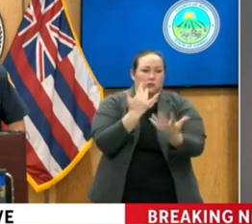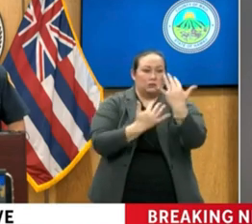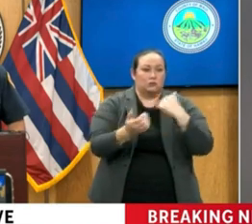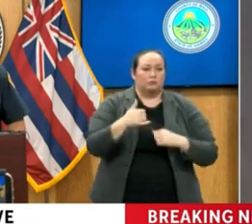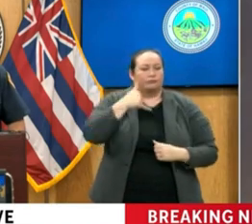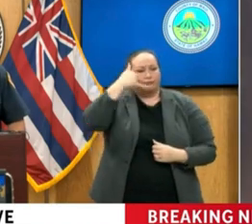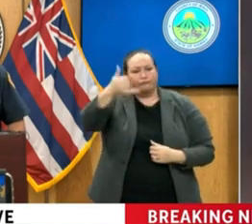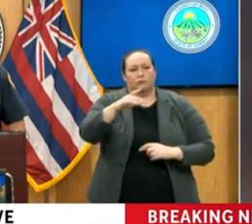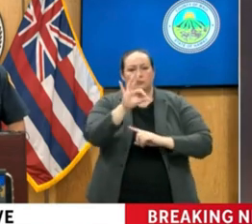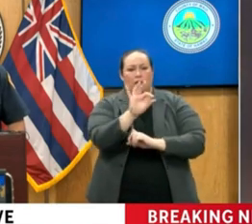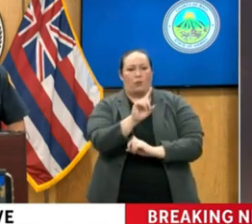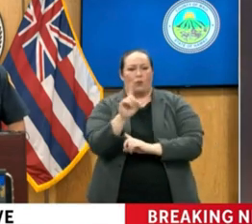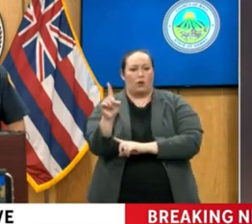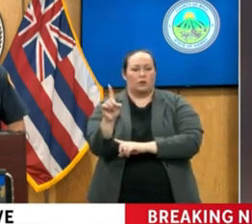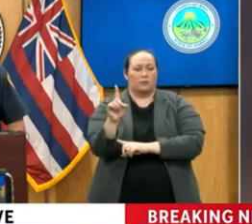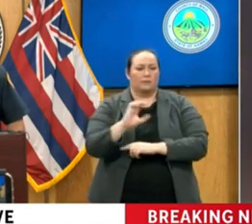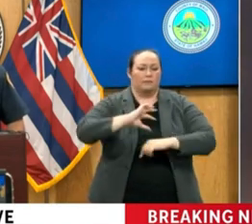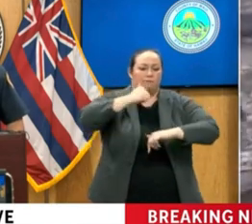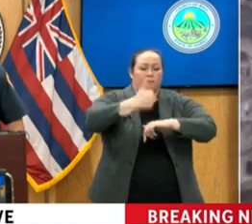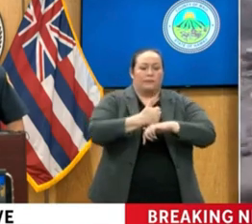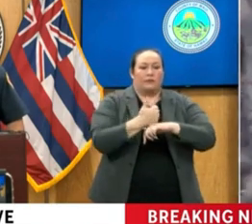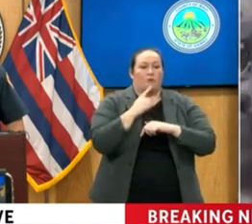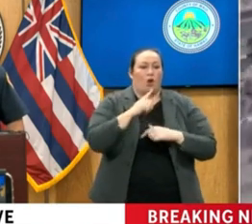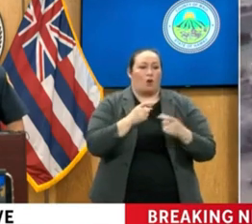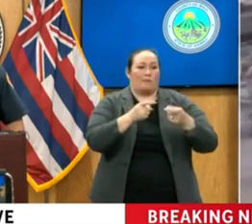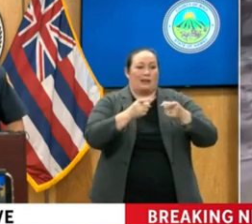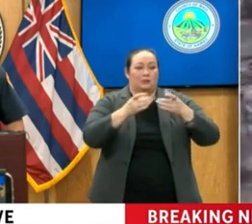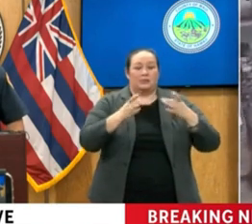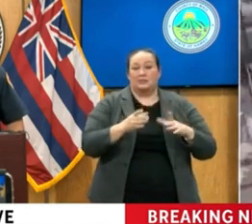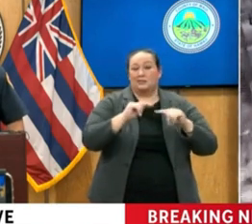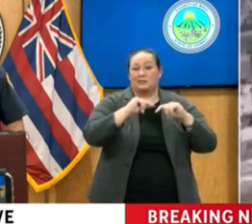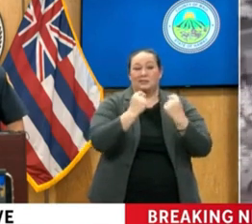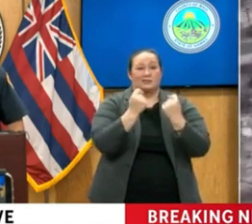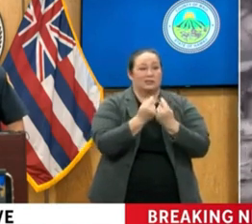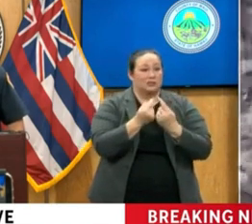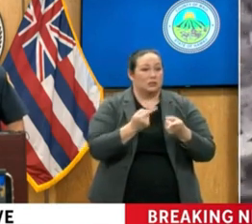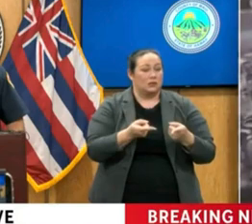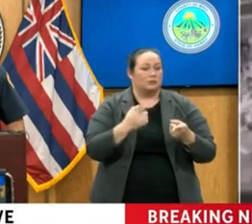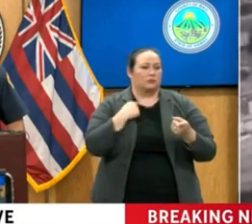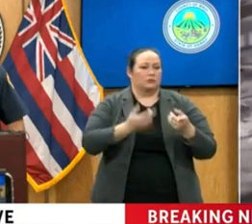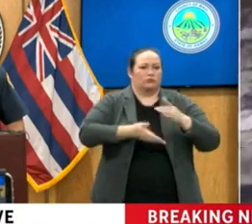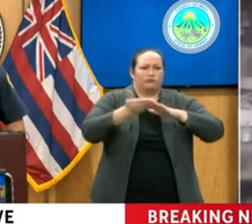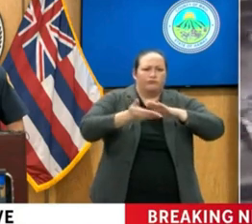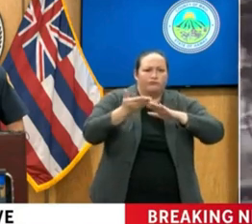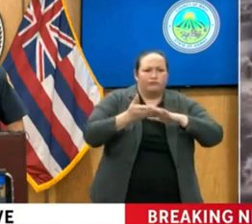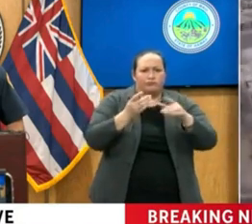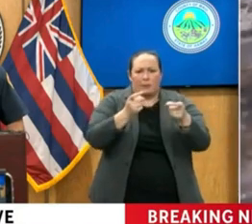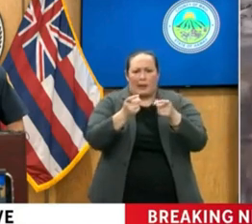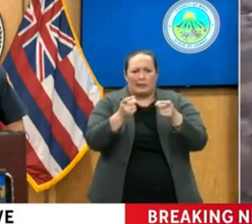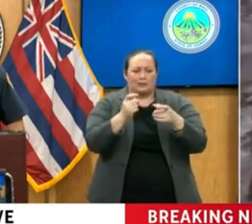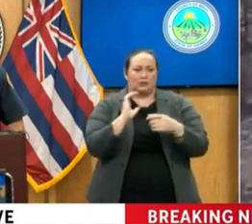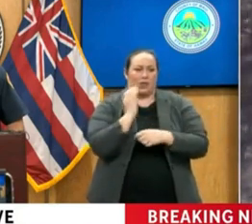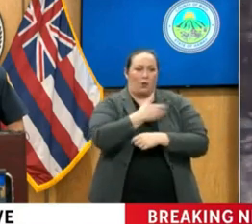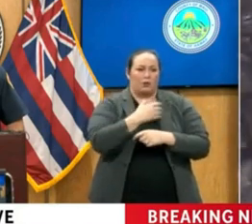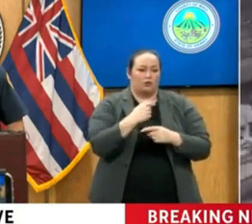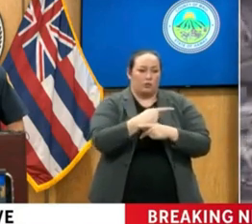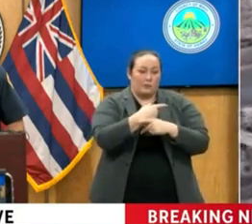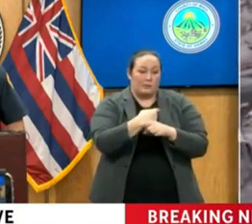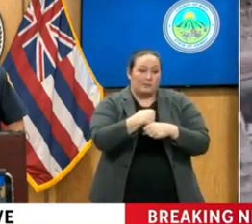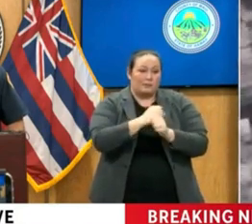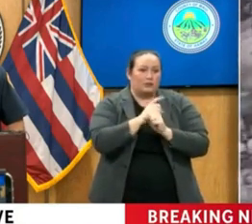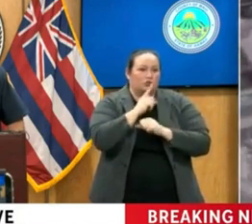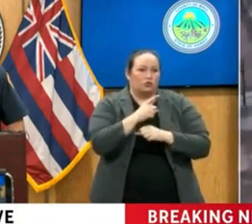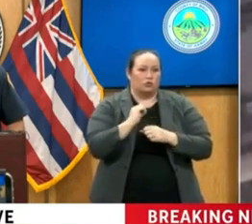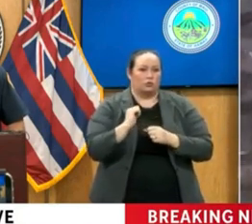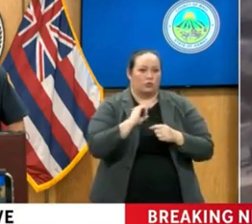We've stood up our incident management team to manage our resources within our department that are focused mostly on containing all of these